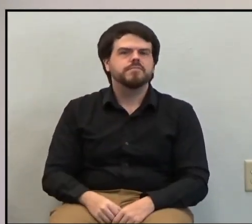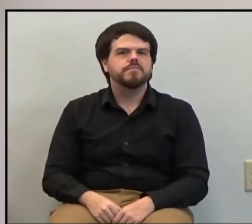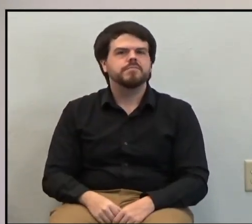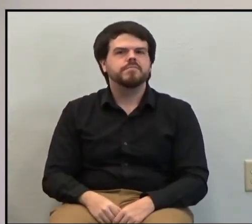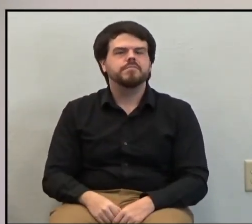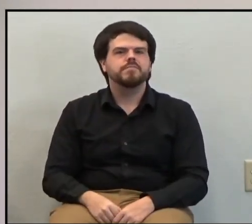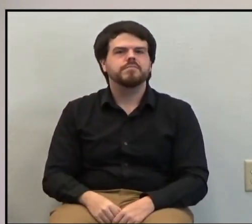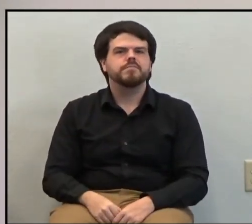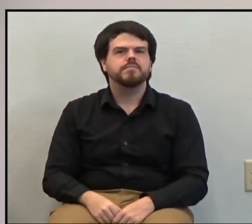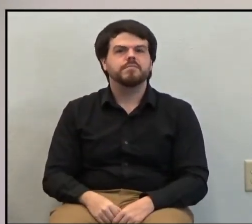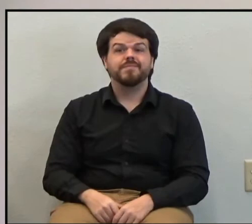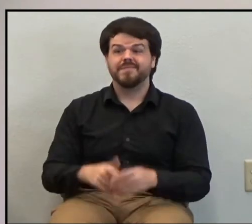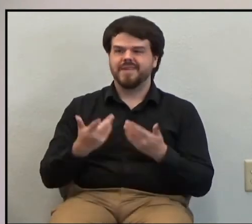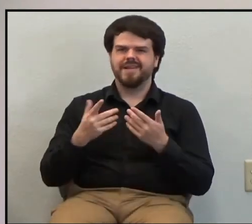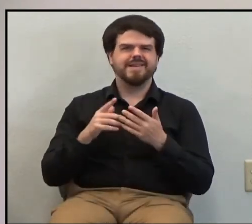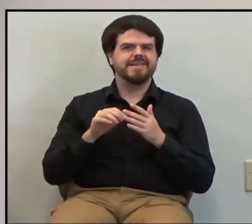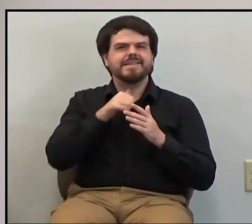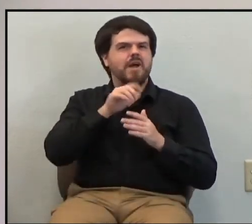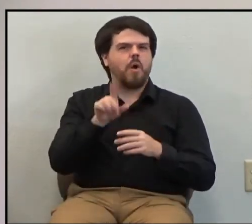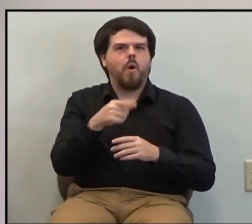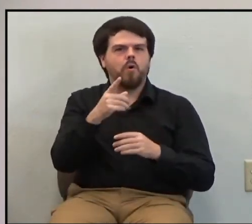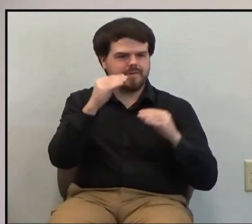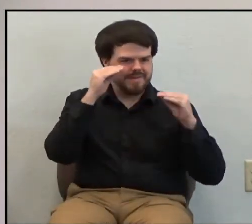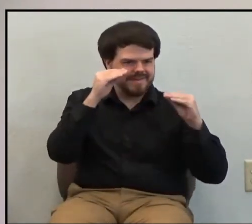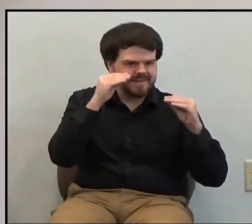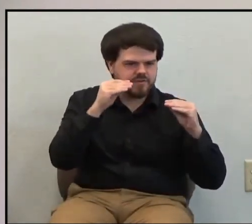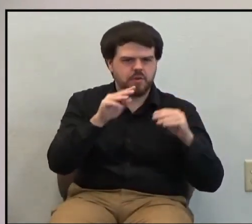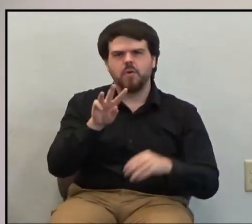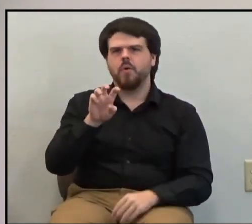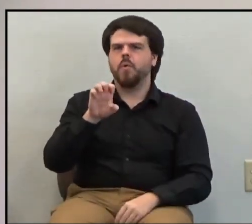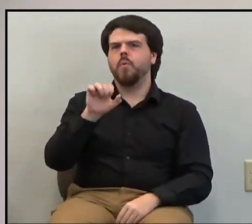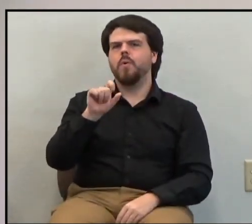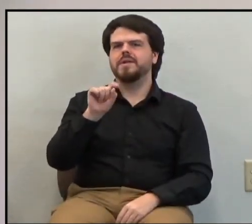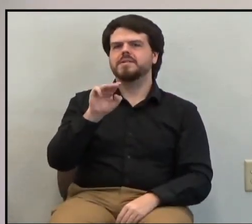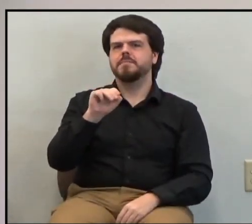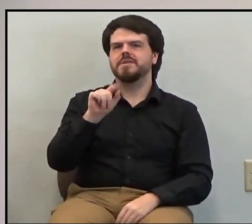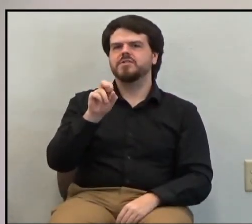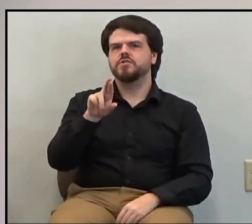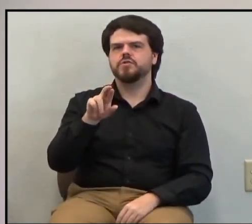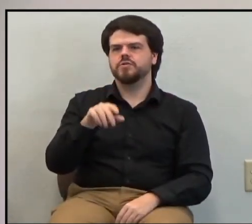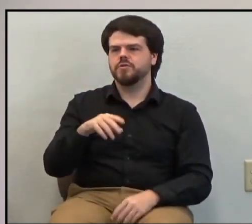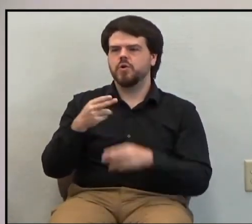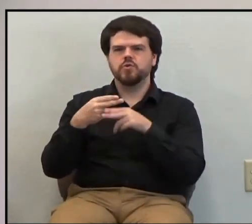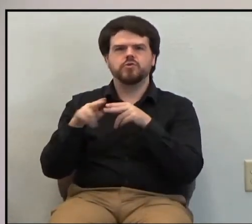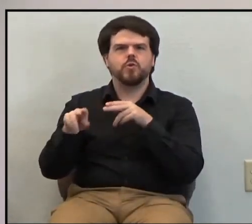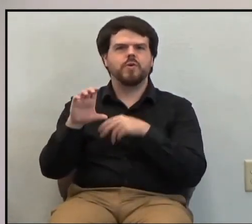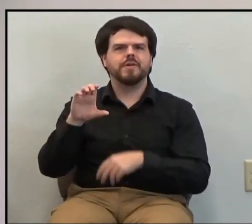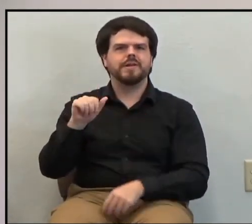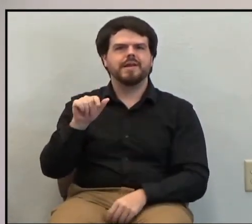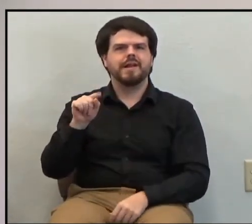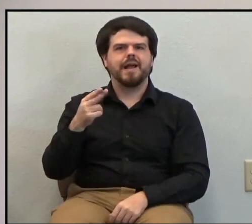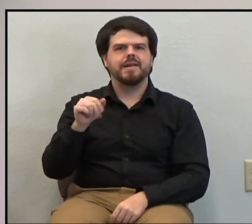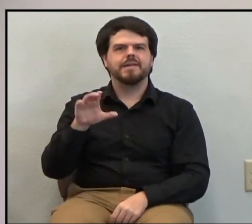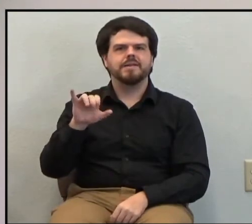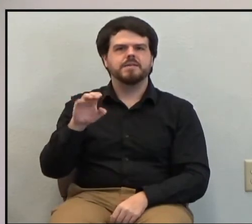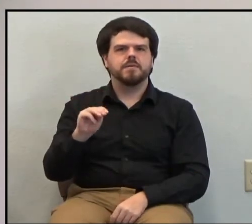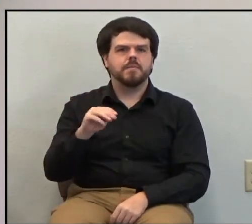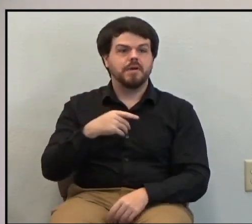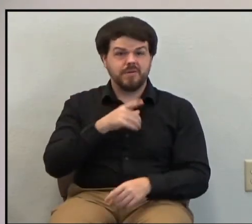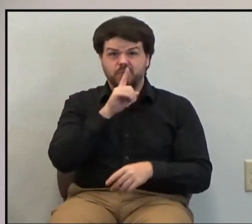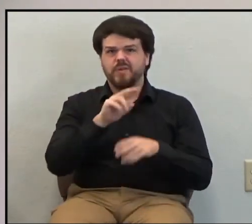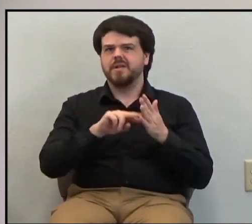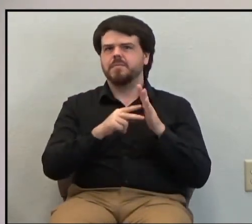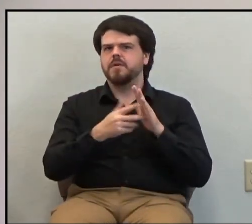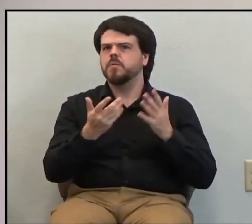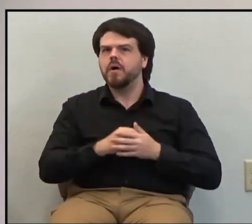And this means more than just teaching them the Westminster Shorter Catechism or whatever, it means befriending them, living your